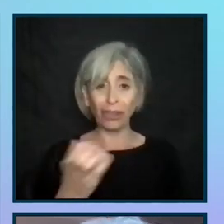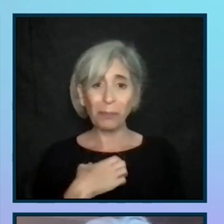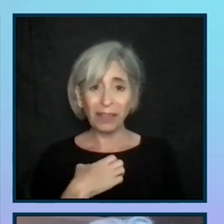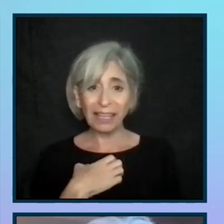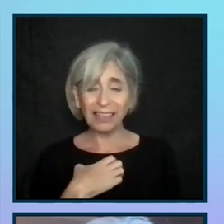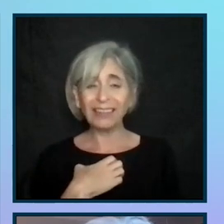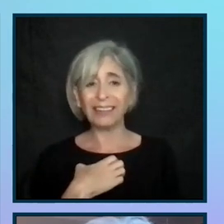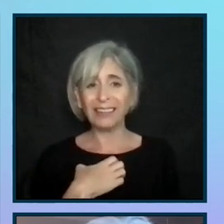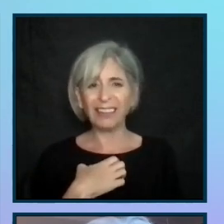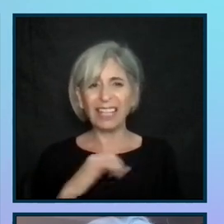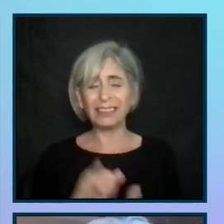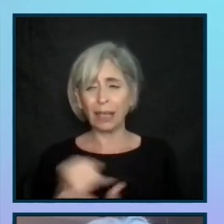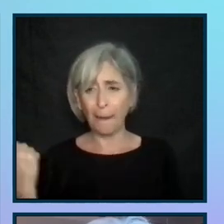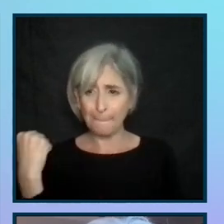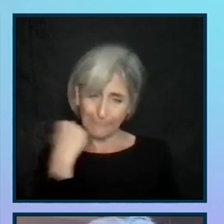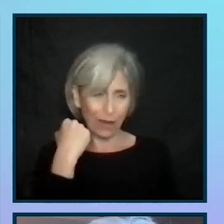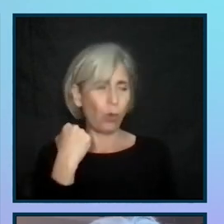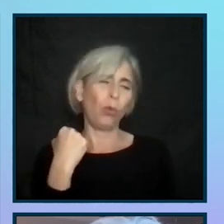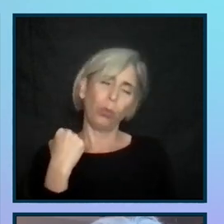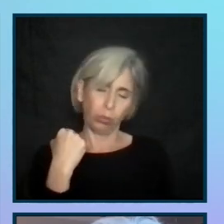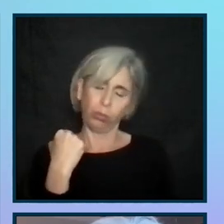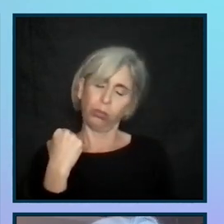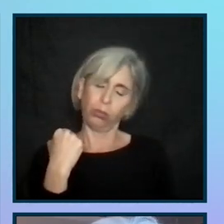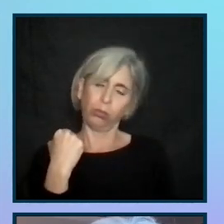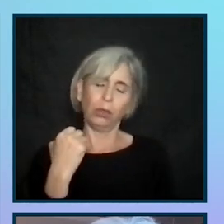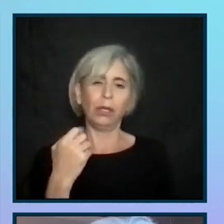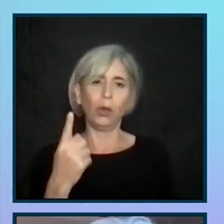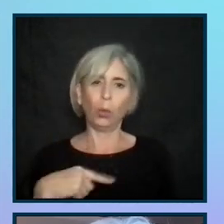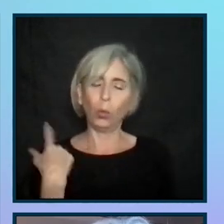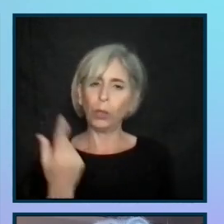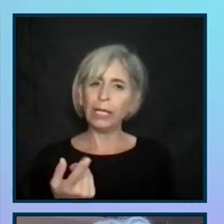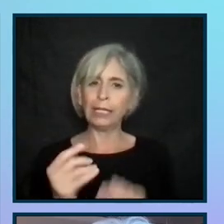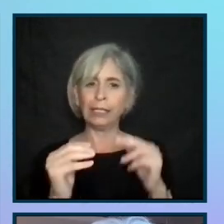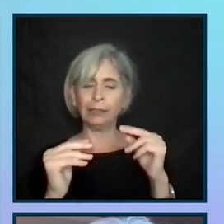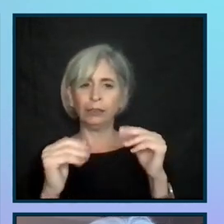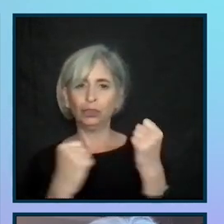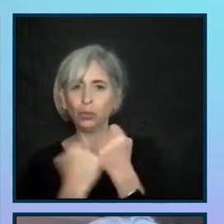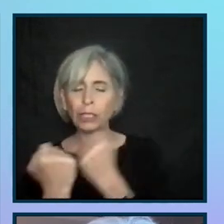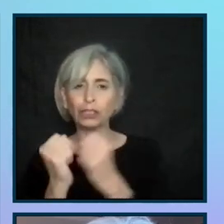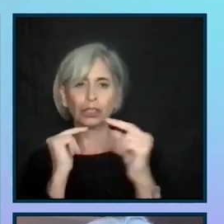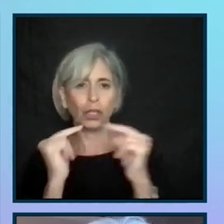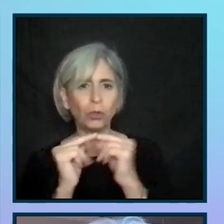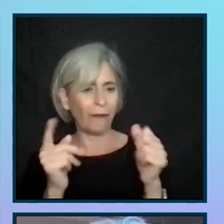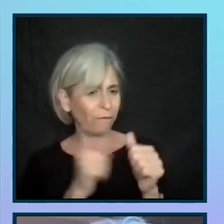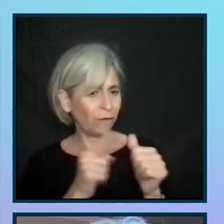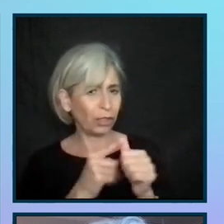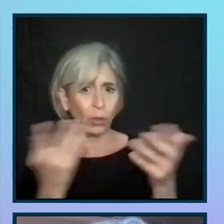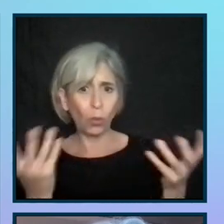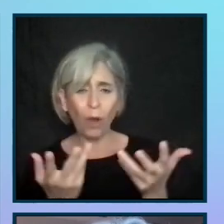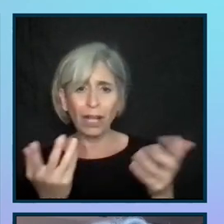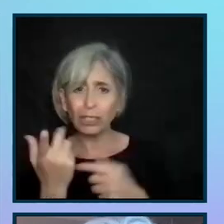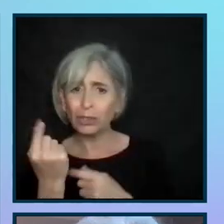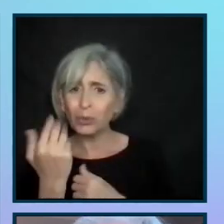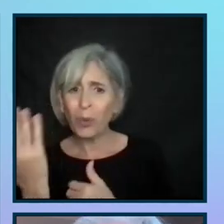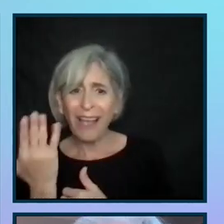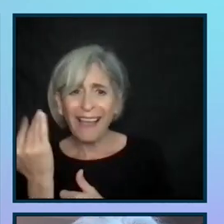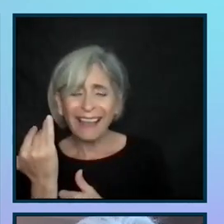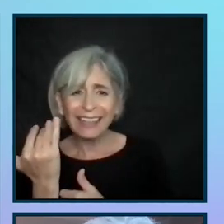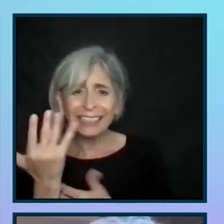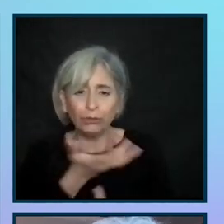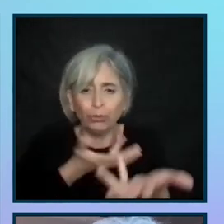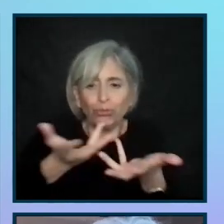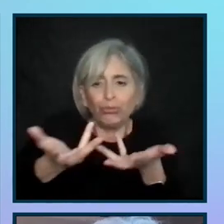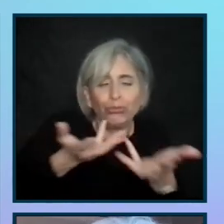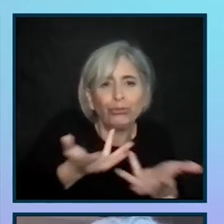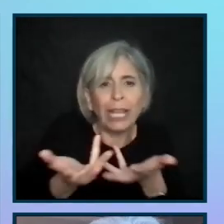sure is like a punch in the face. And we in structured negotiation, the first engagement is to try to engage